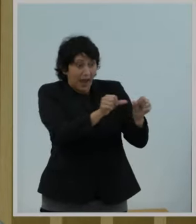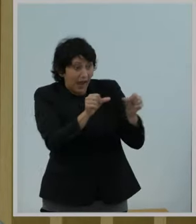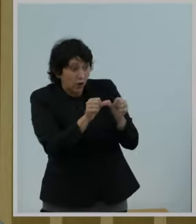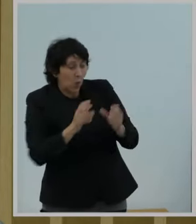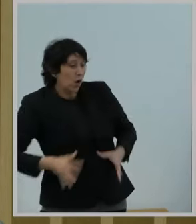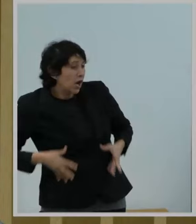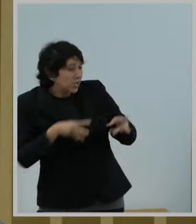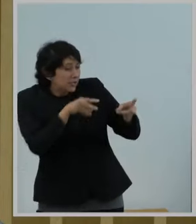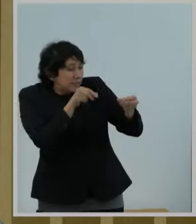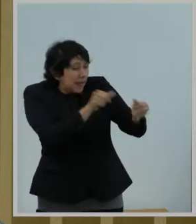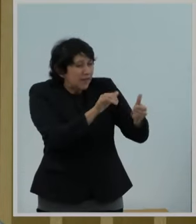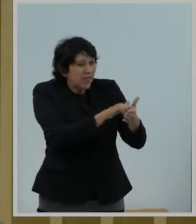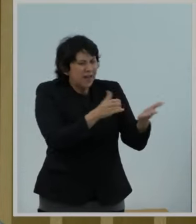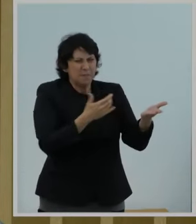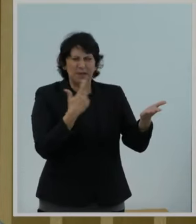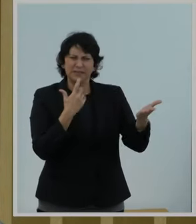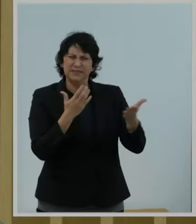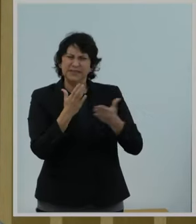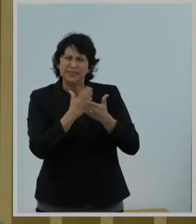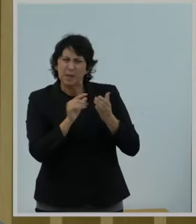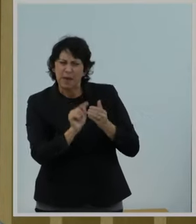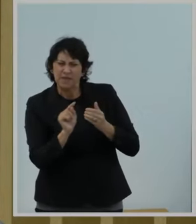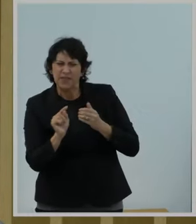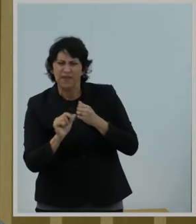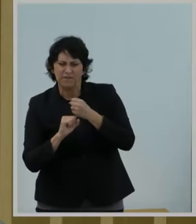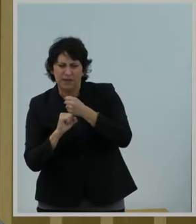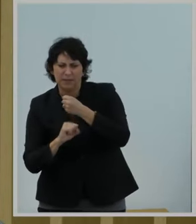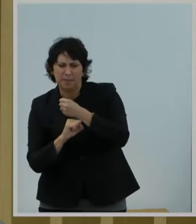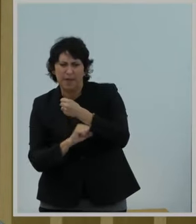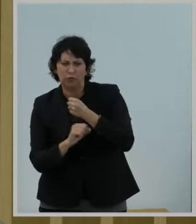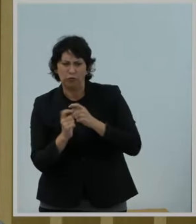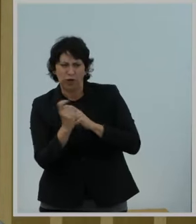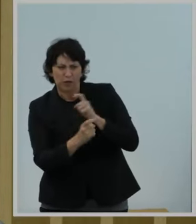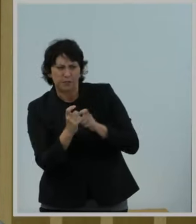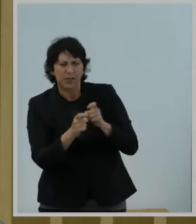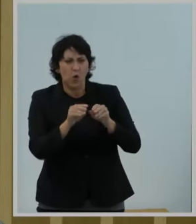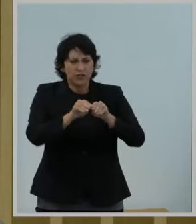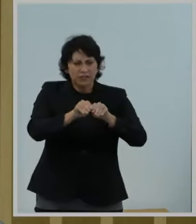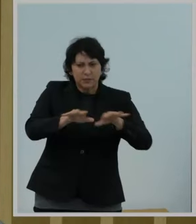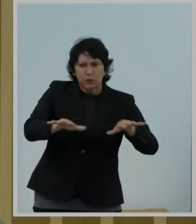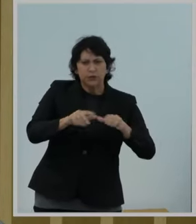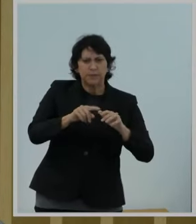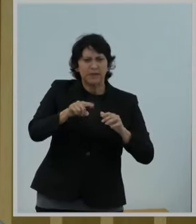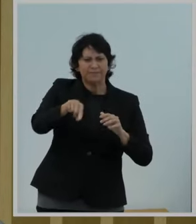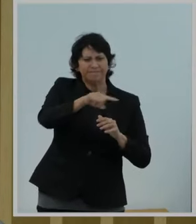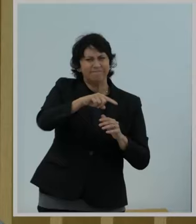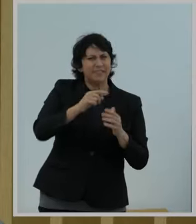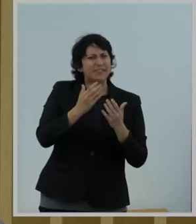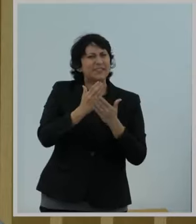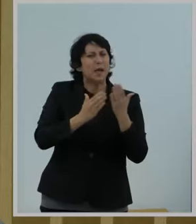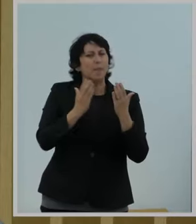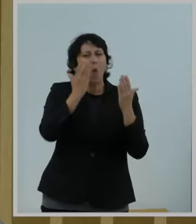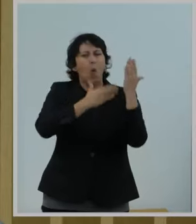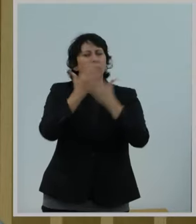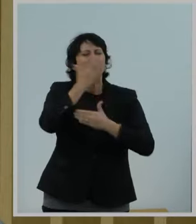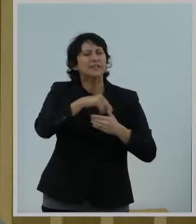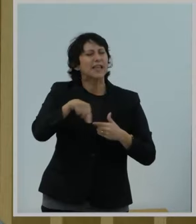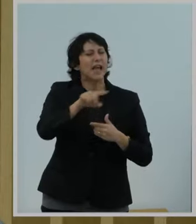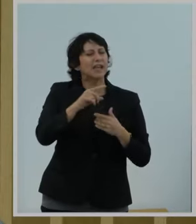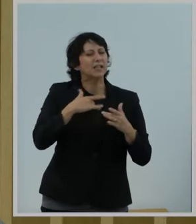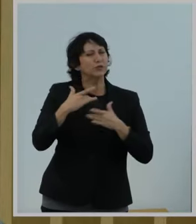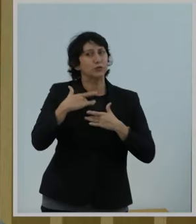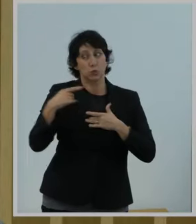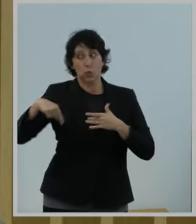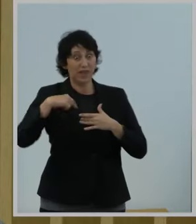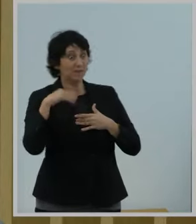addressing some of the fundamental contributions, disbursement, and oversight concerns that I and others have been